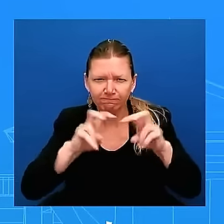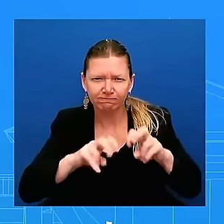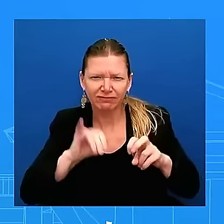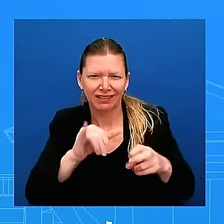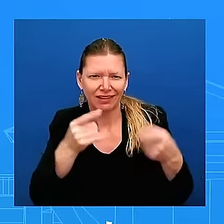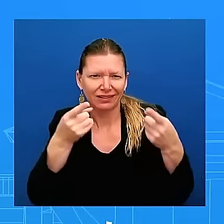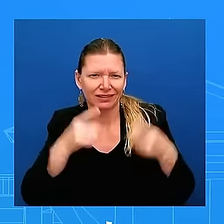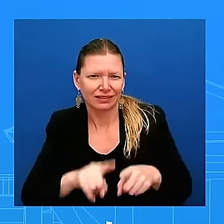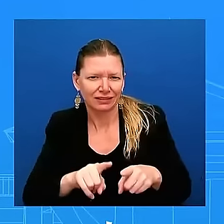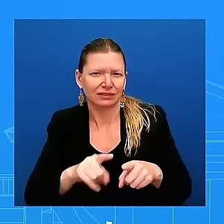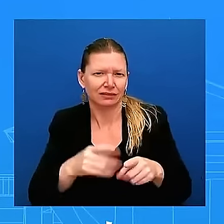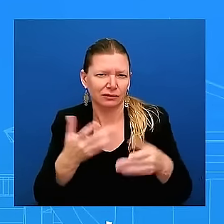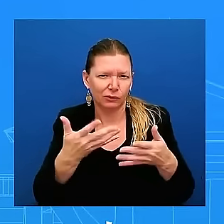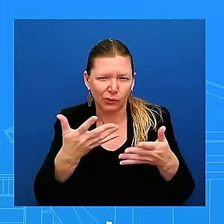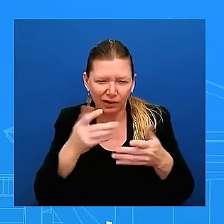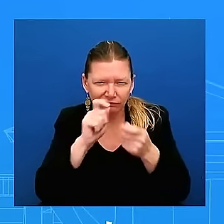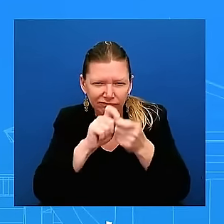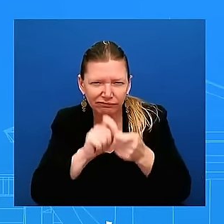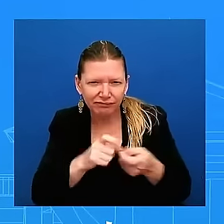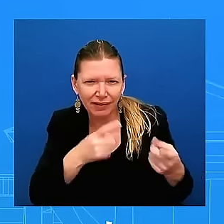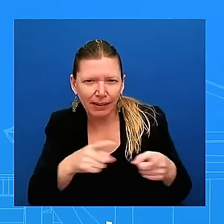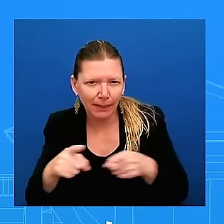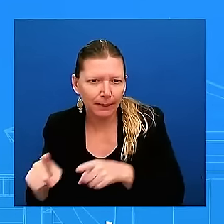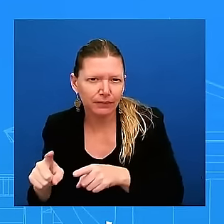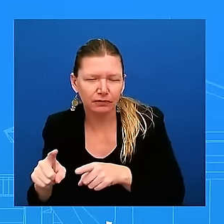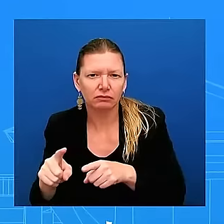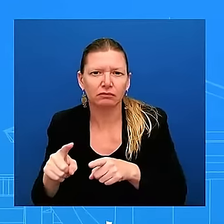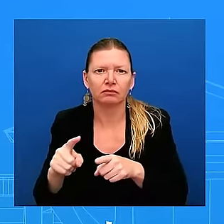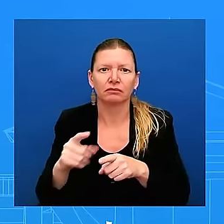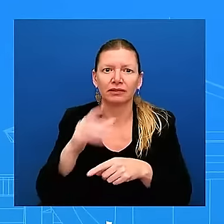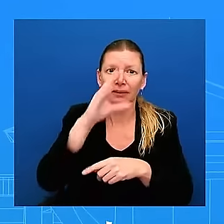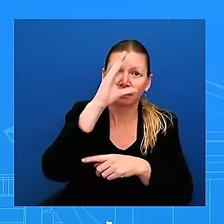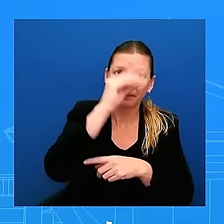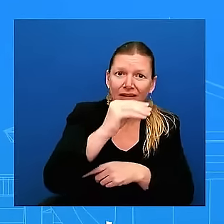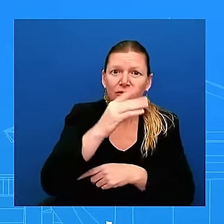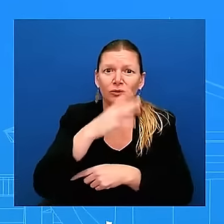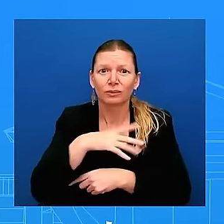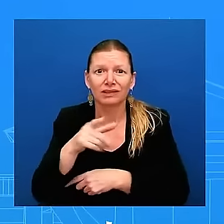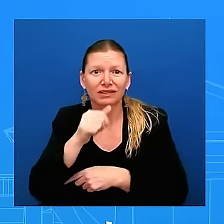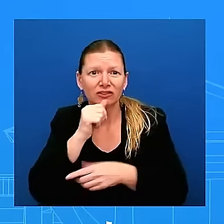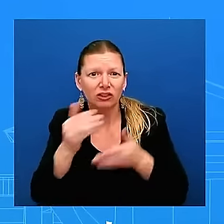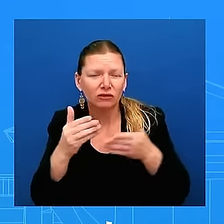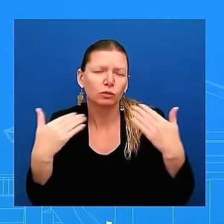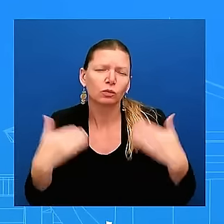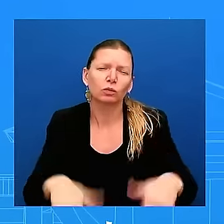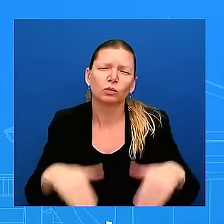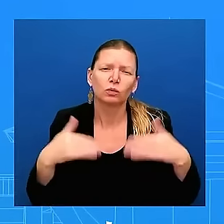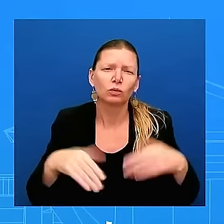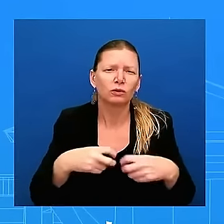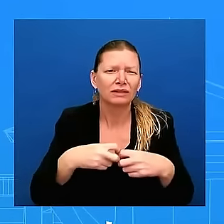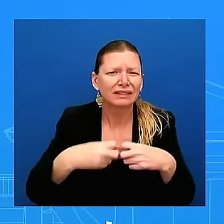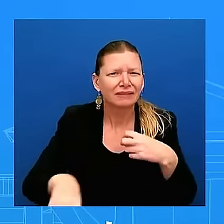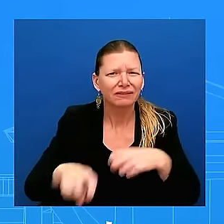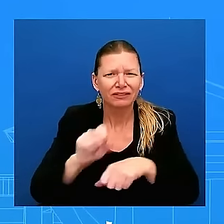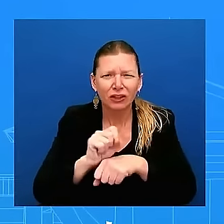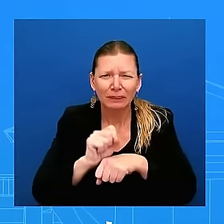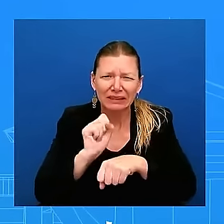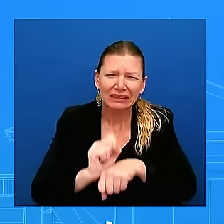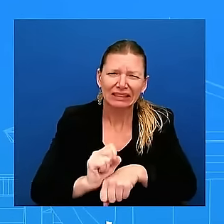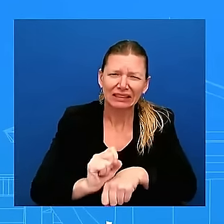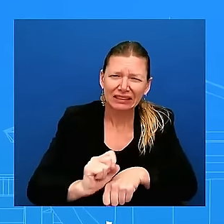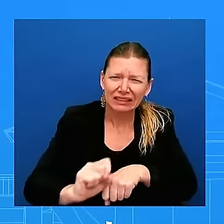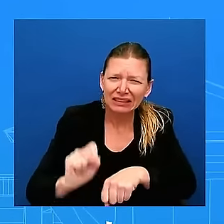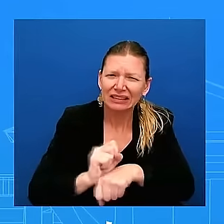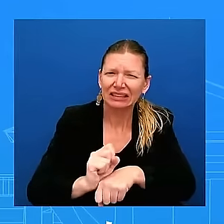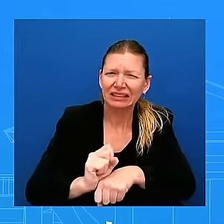and women uh at the Secret Service have a hard job a a tireless thankful uh job and and uh and